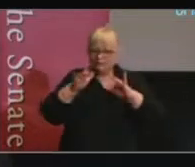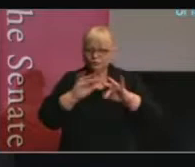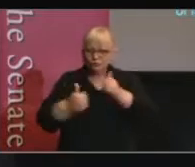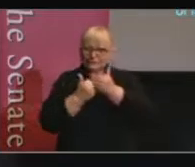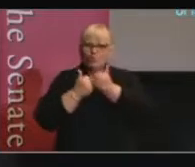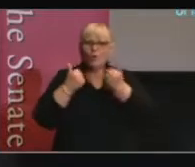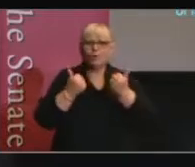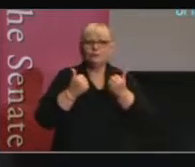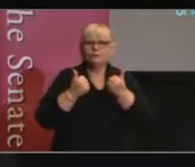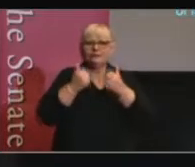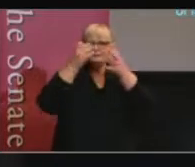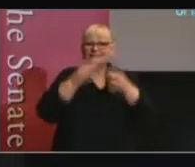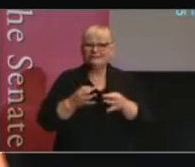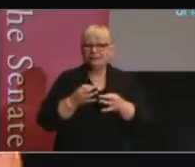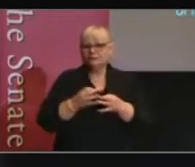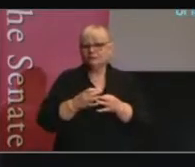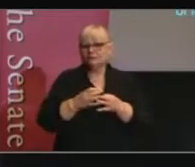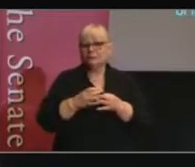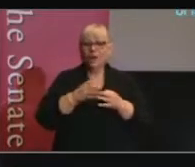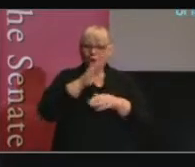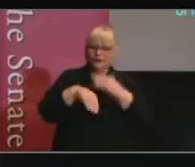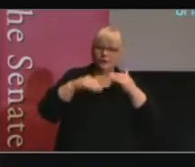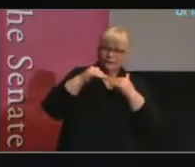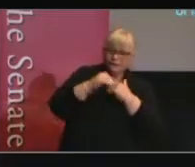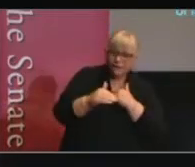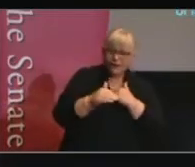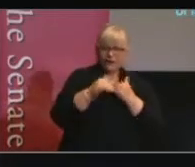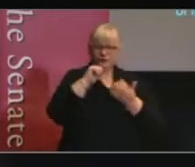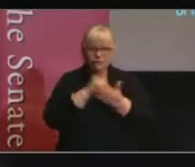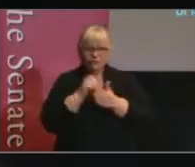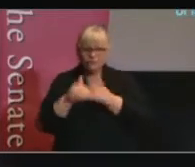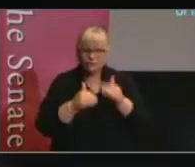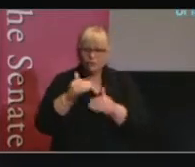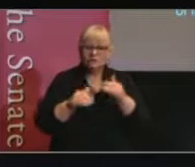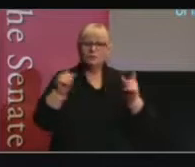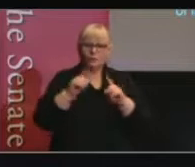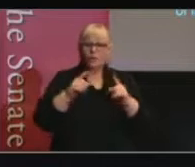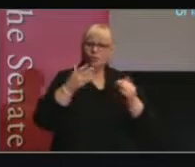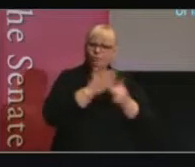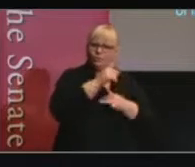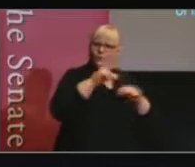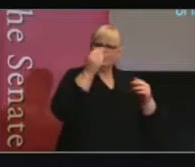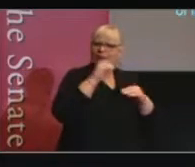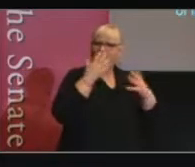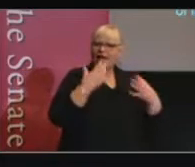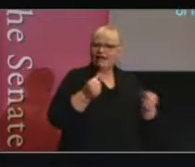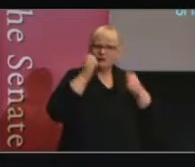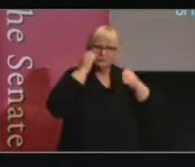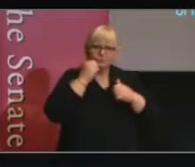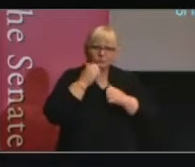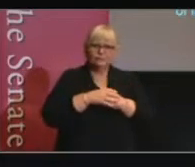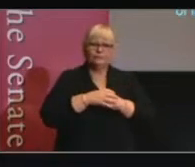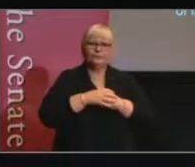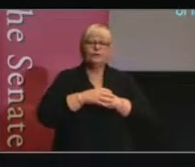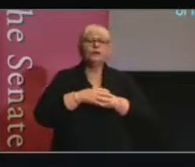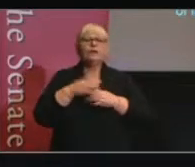the political divide about things like fairness and procedural fairness. More and more, the right to be